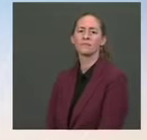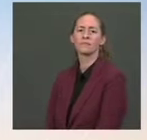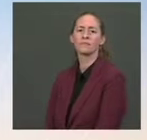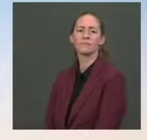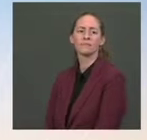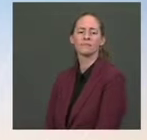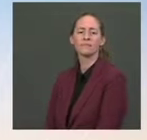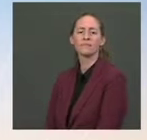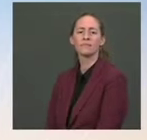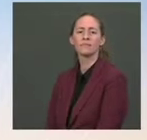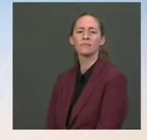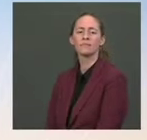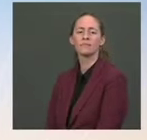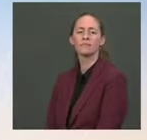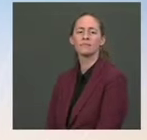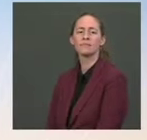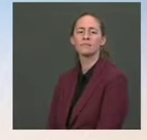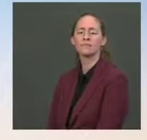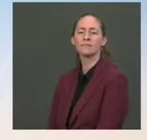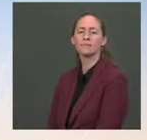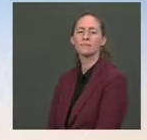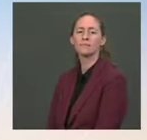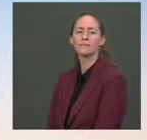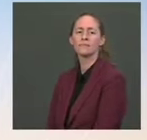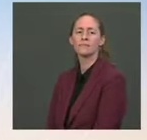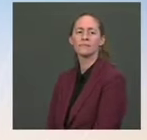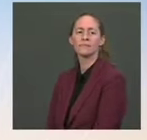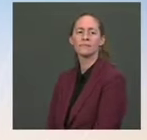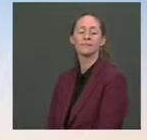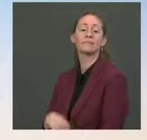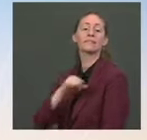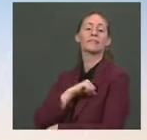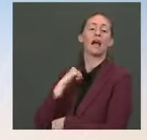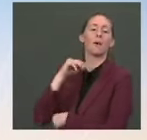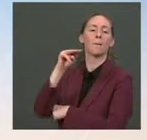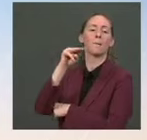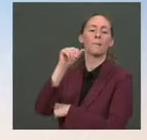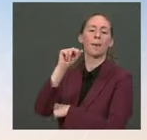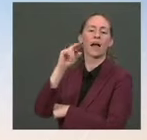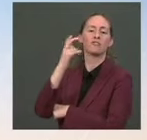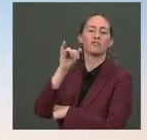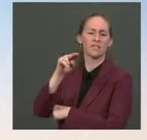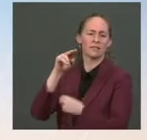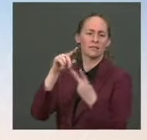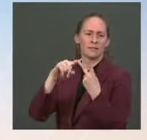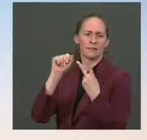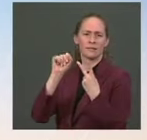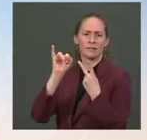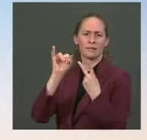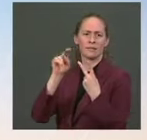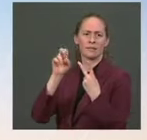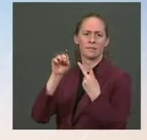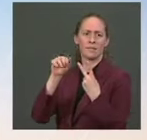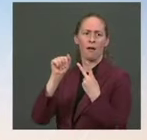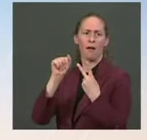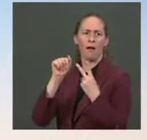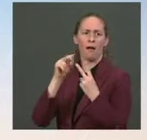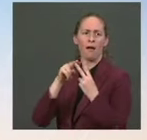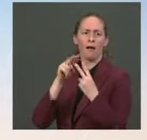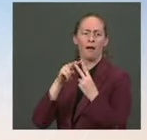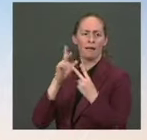Senator Manchin and Sinema have been wearing out a path between here and Capitol Hill in the past few days.